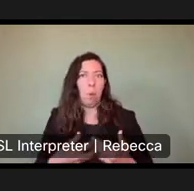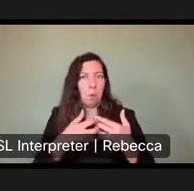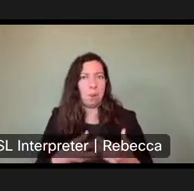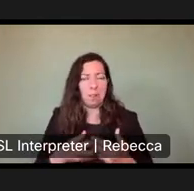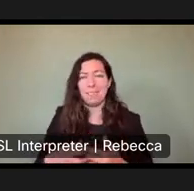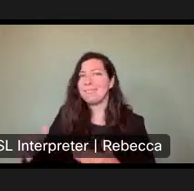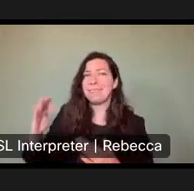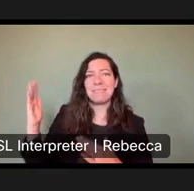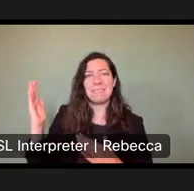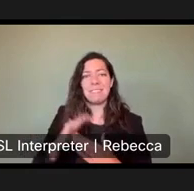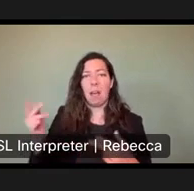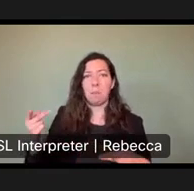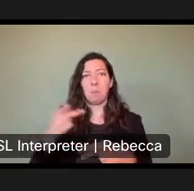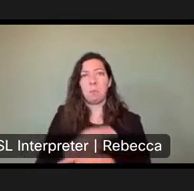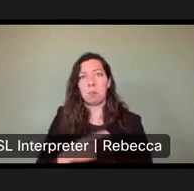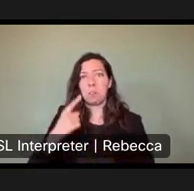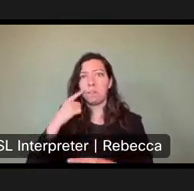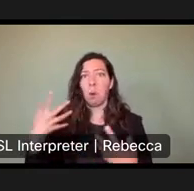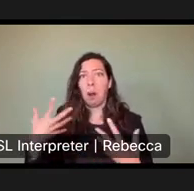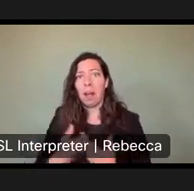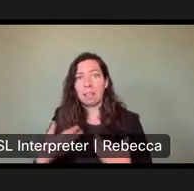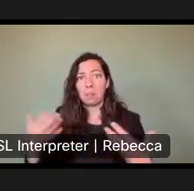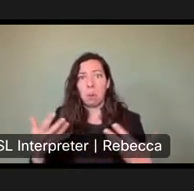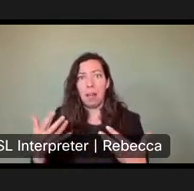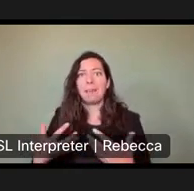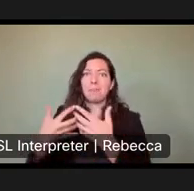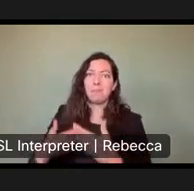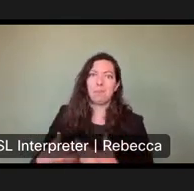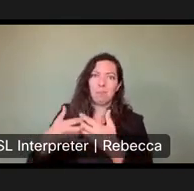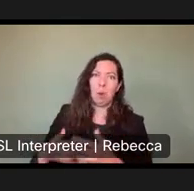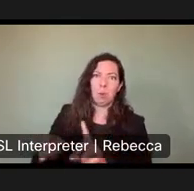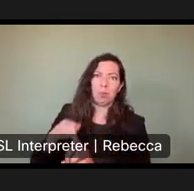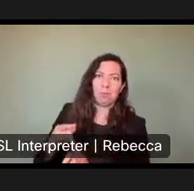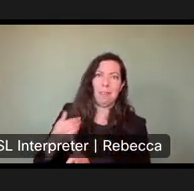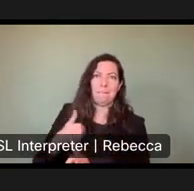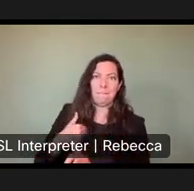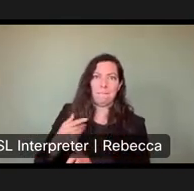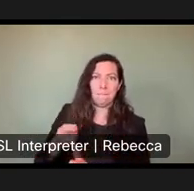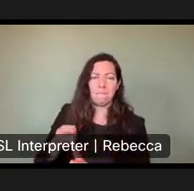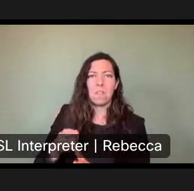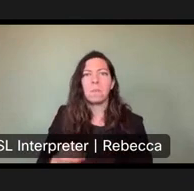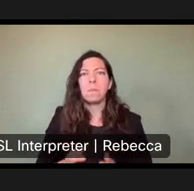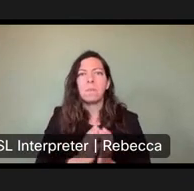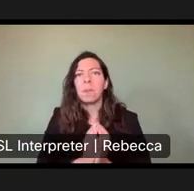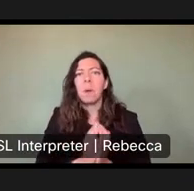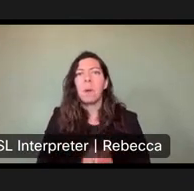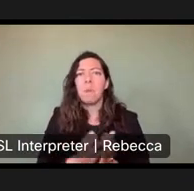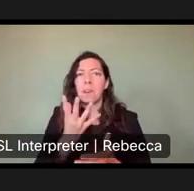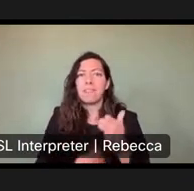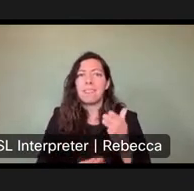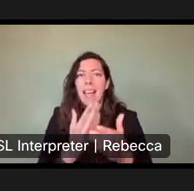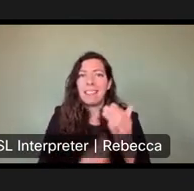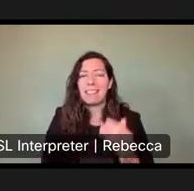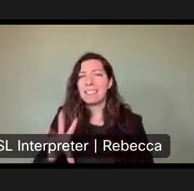contributing elements of all reported boating accidents are motor craft specific. Boating fatalities are over 75